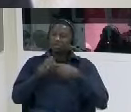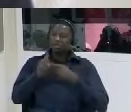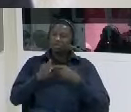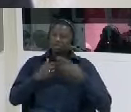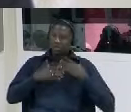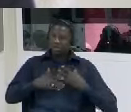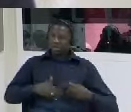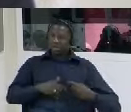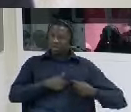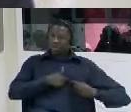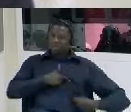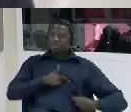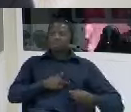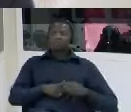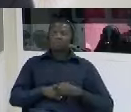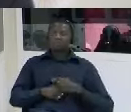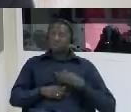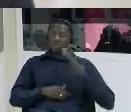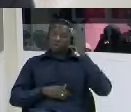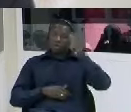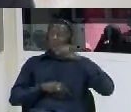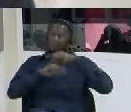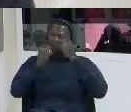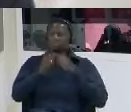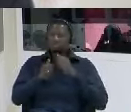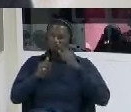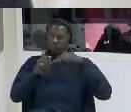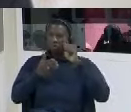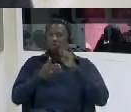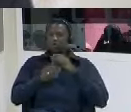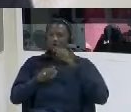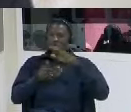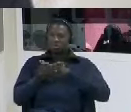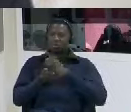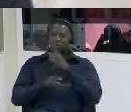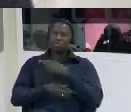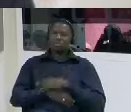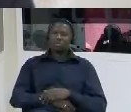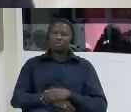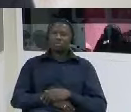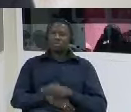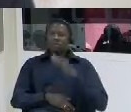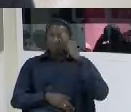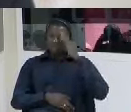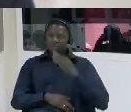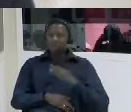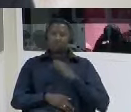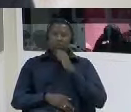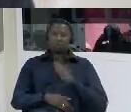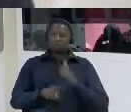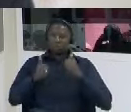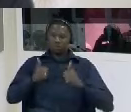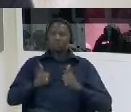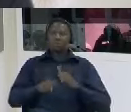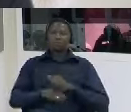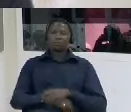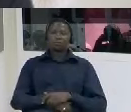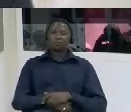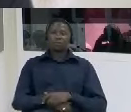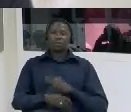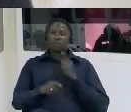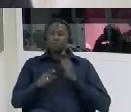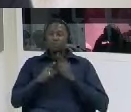i hope everything goes well for you thank you so much mr chairman yeah quick